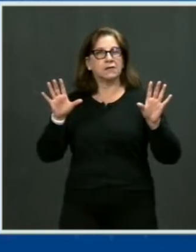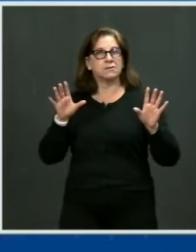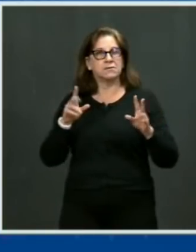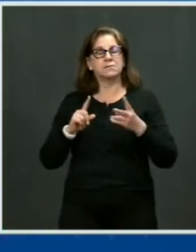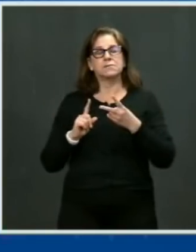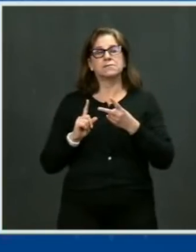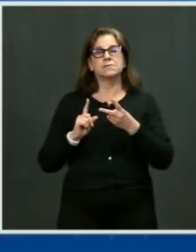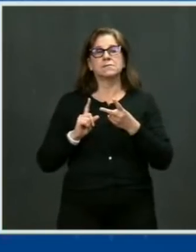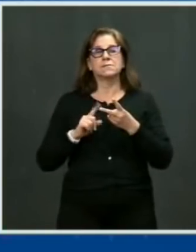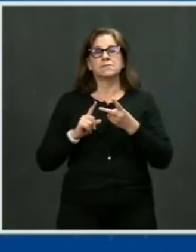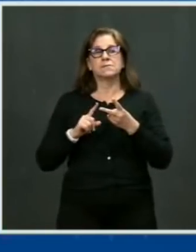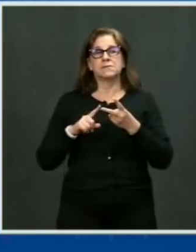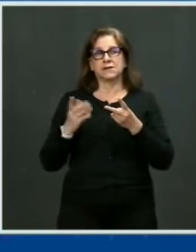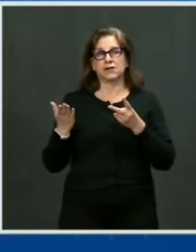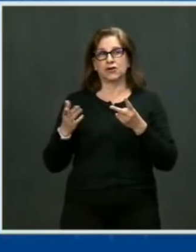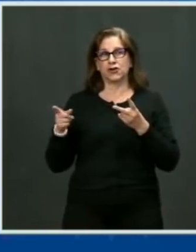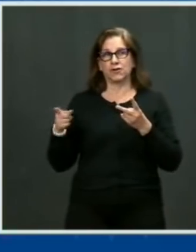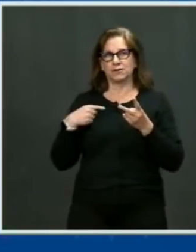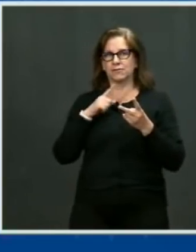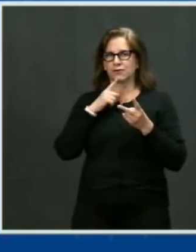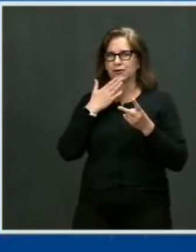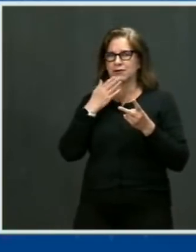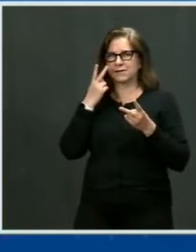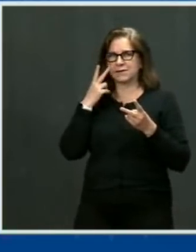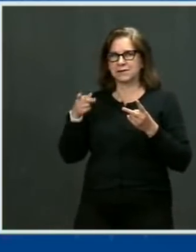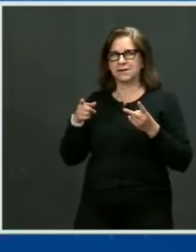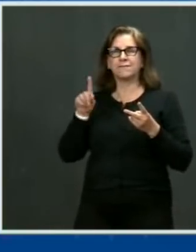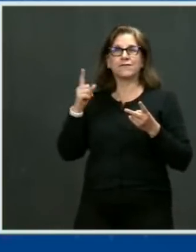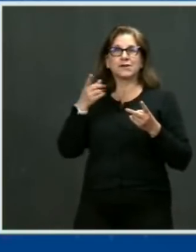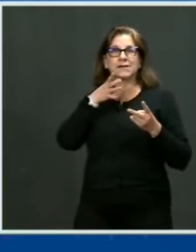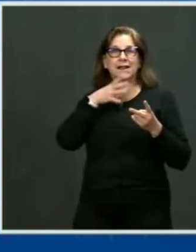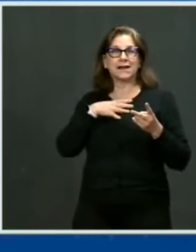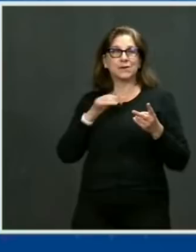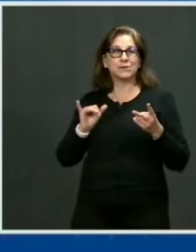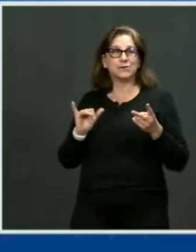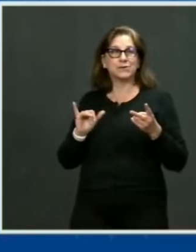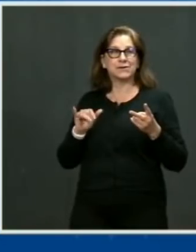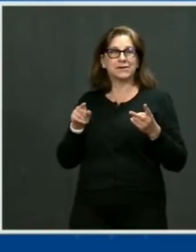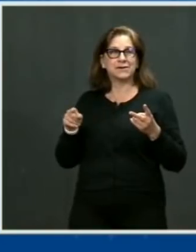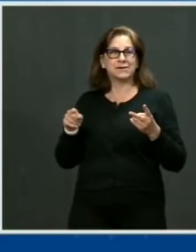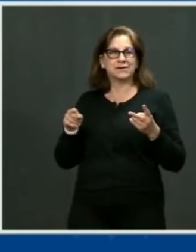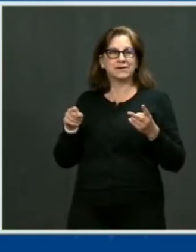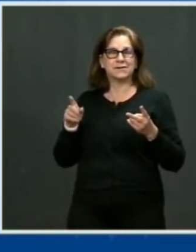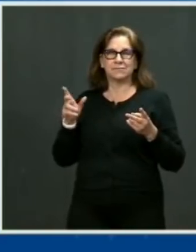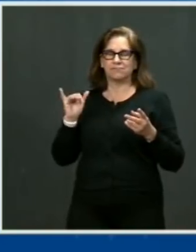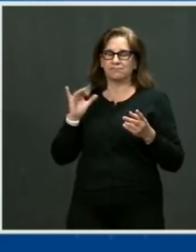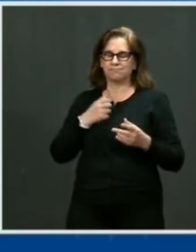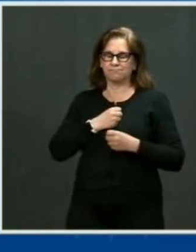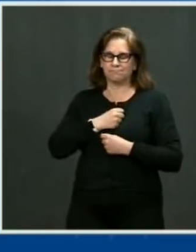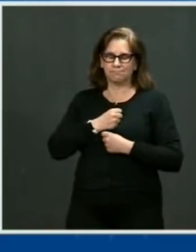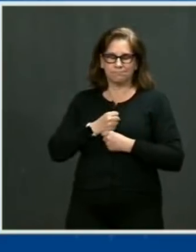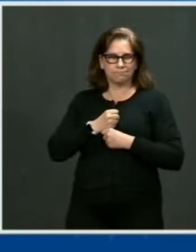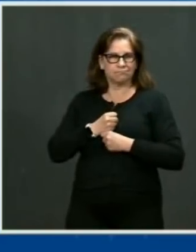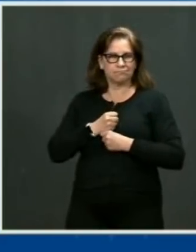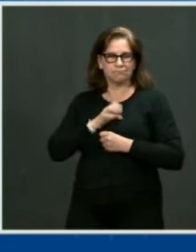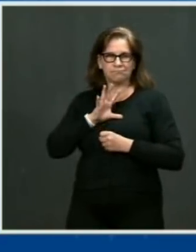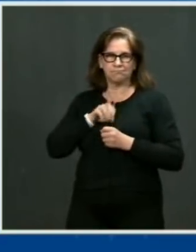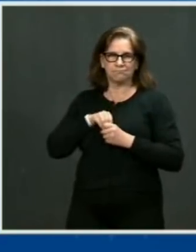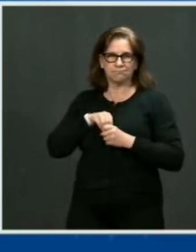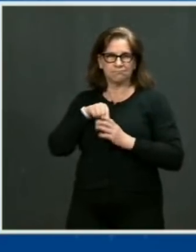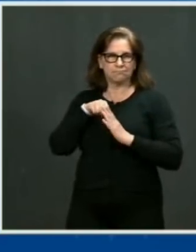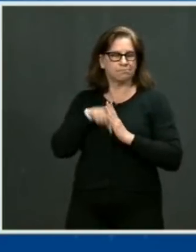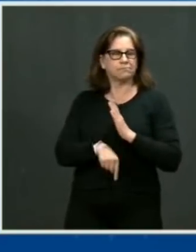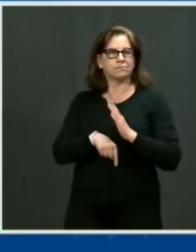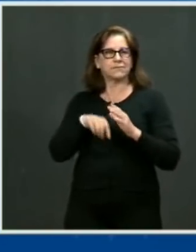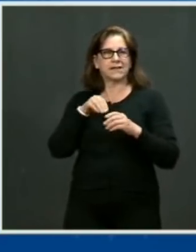lady, Dr. Jill Biden, who cares deeply about this issue as well. And I look out there and I see so many members of